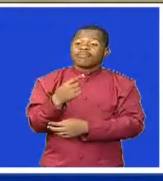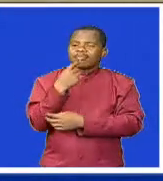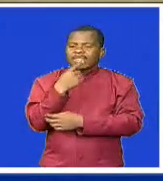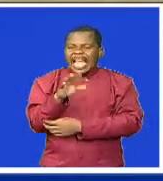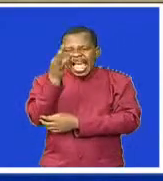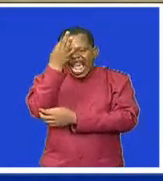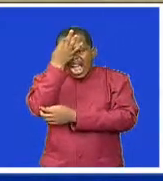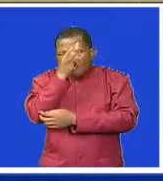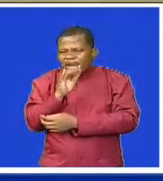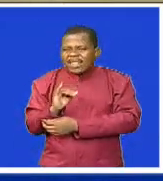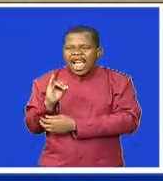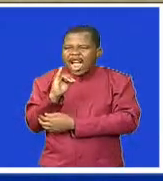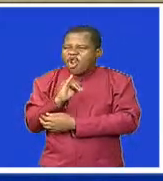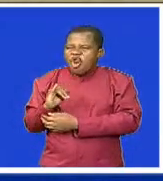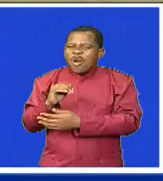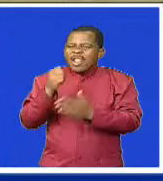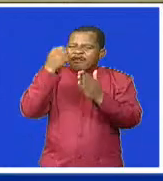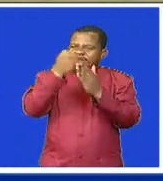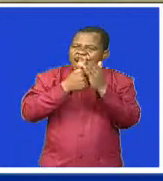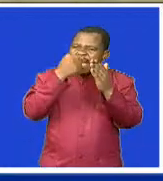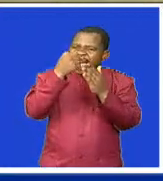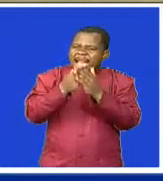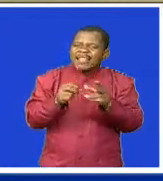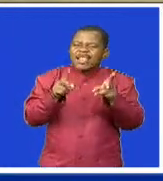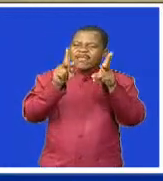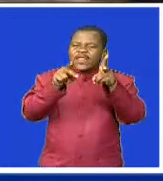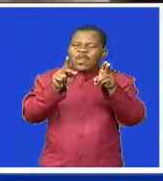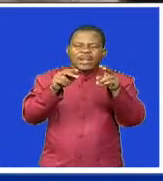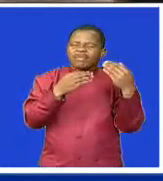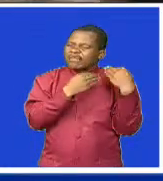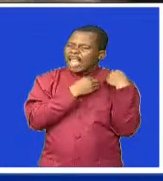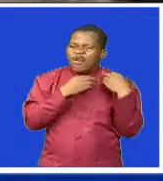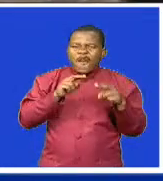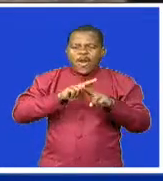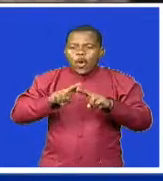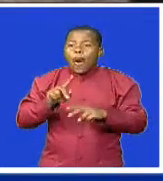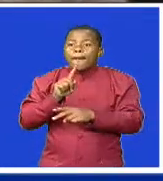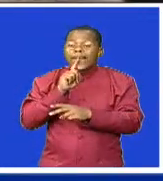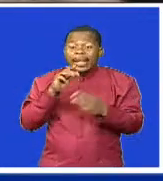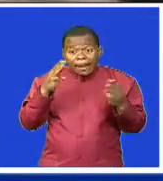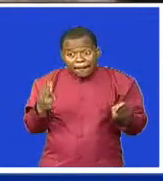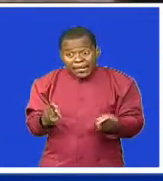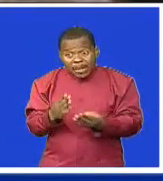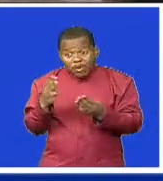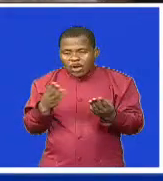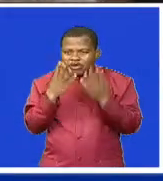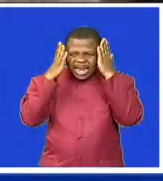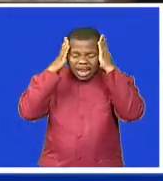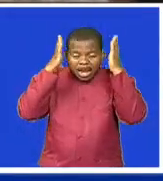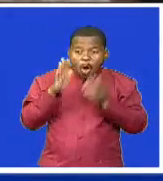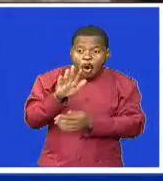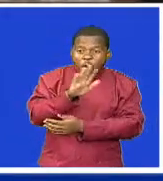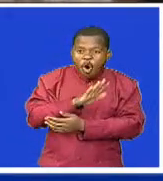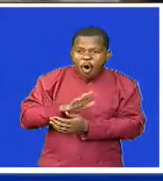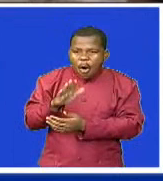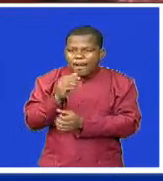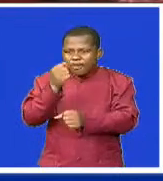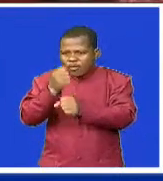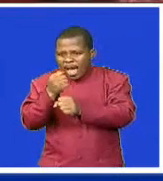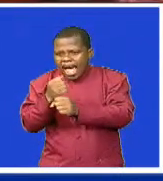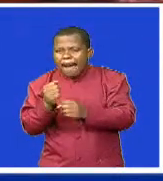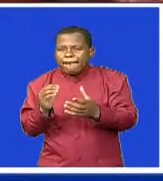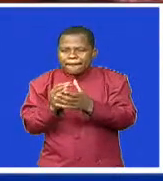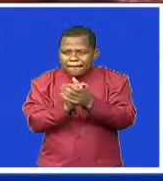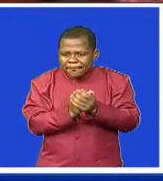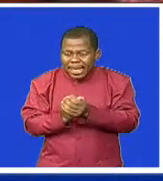affecting the environment, but with communities and MSWATI working together, the kingdom will reach its goal of being part of countries that have